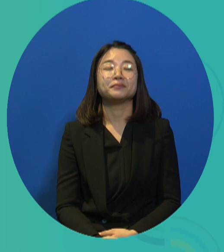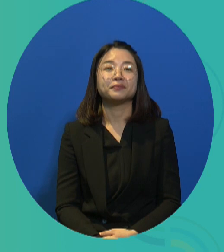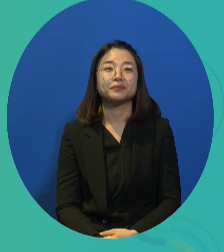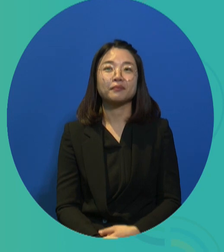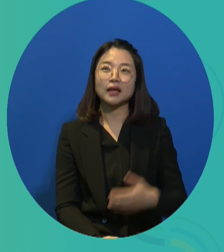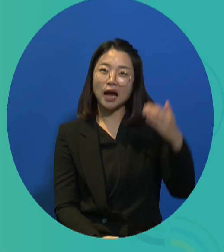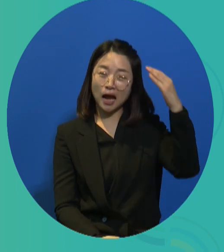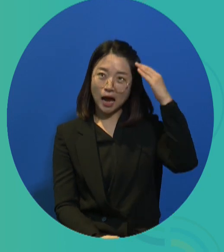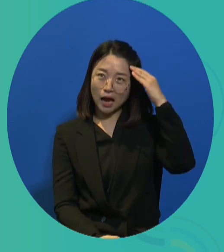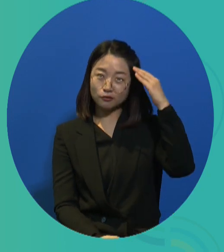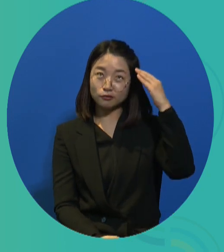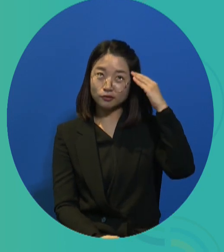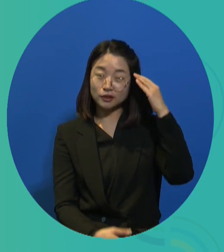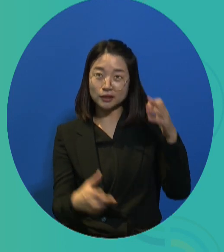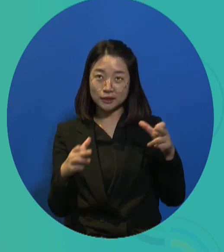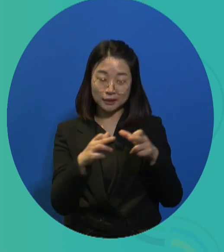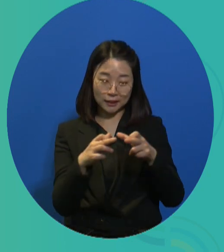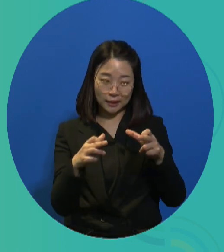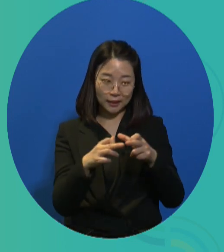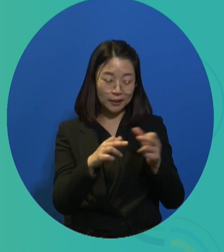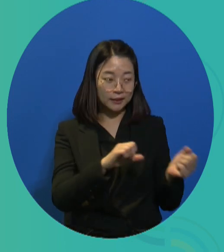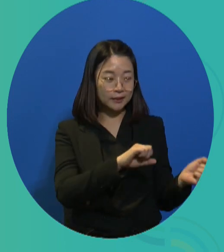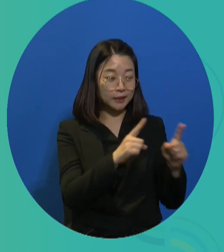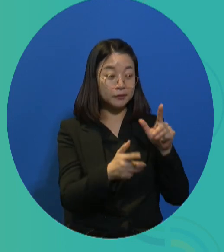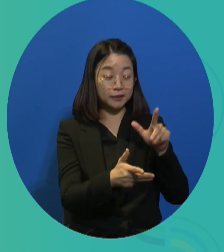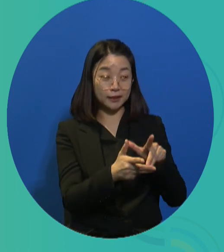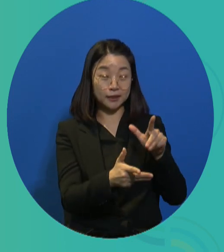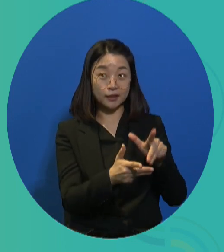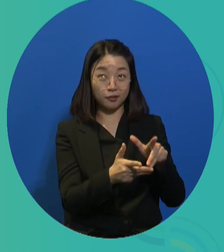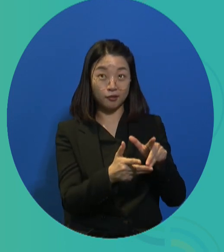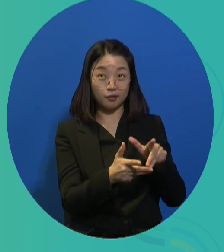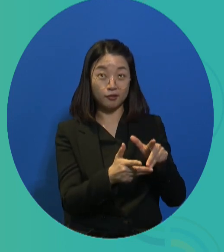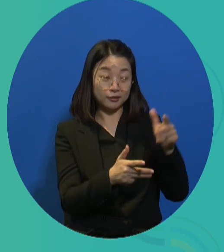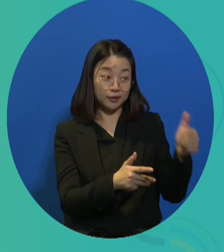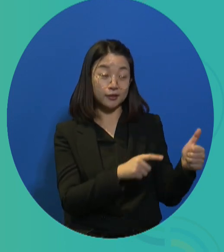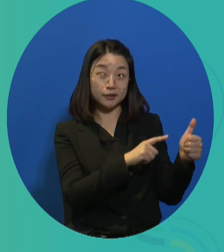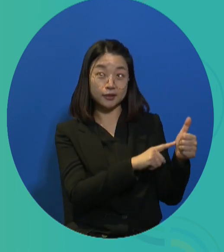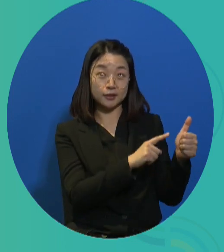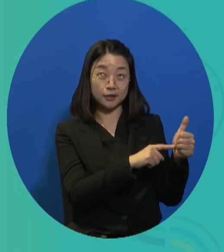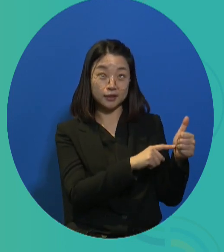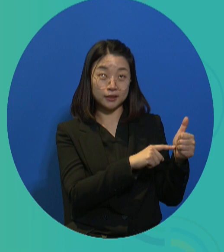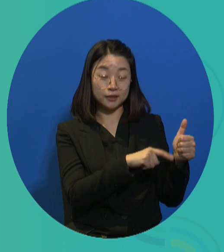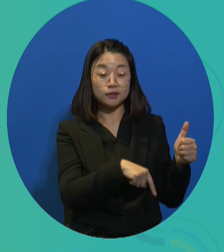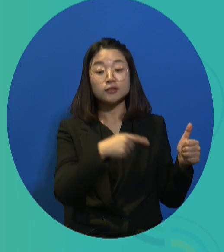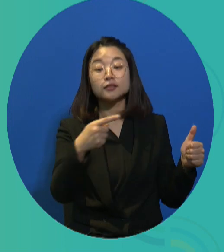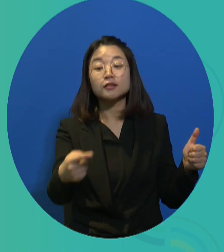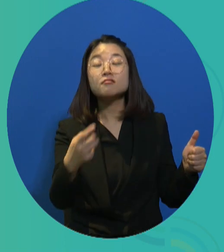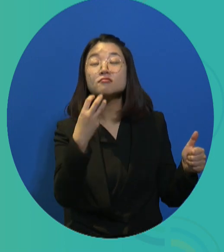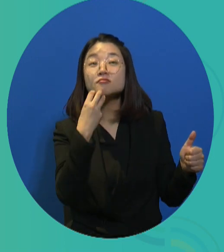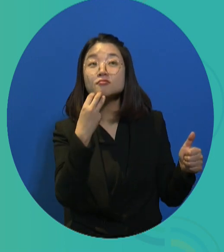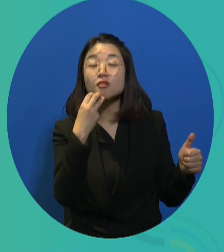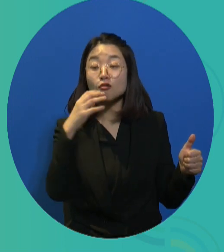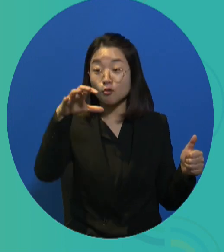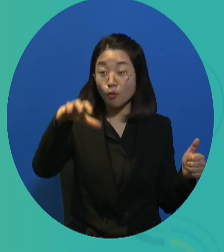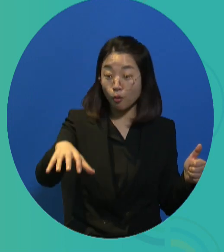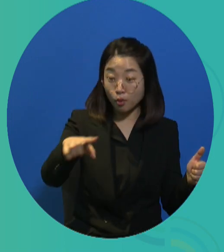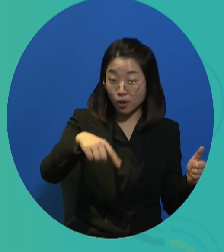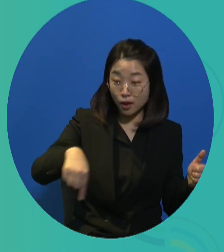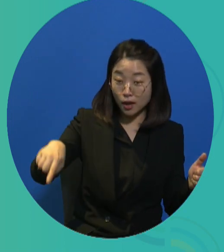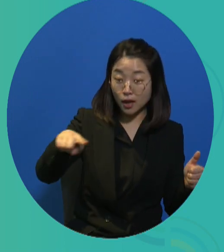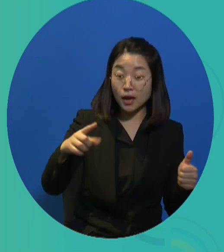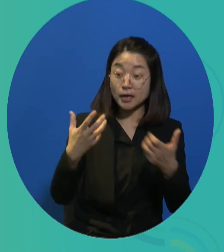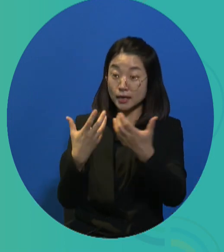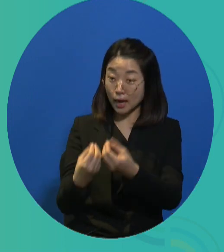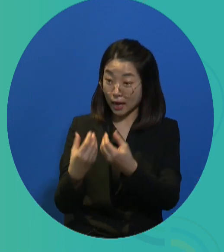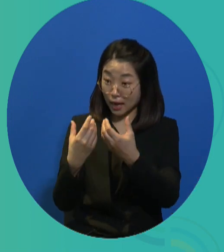confused. So in this regard, I'd like to invite President Choi Yonggi of the Korea Council of